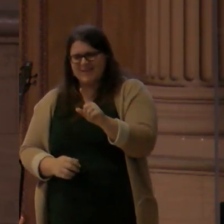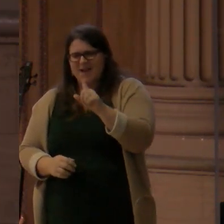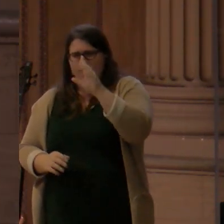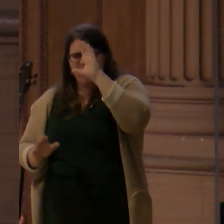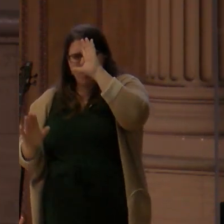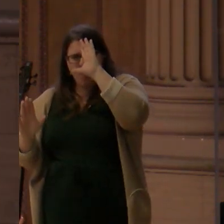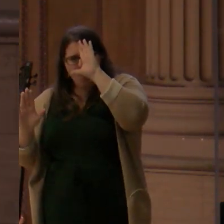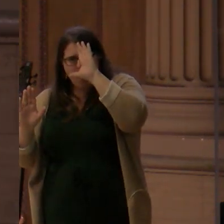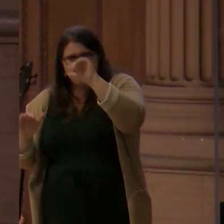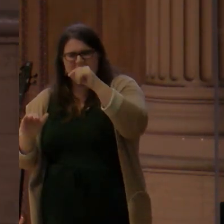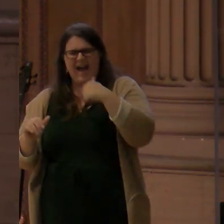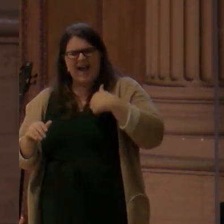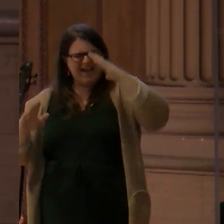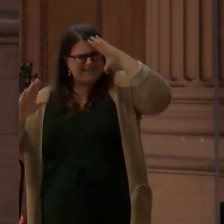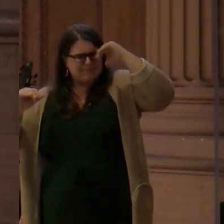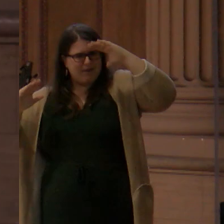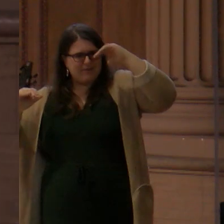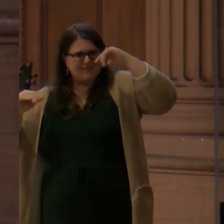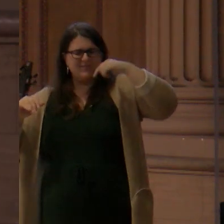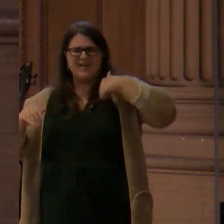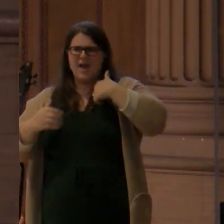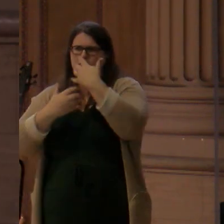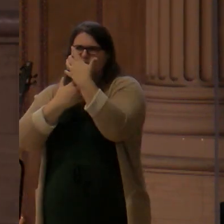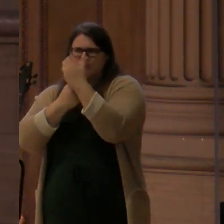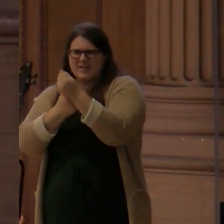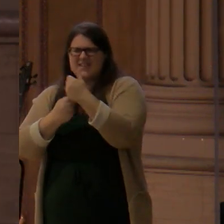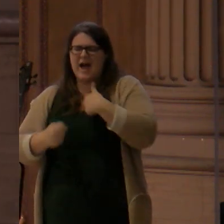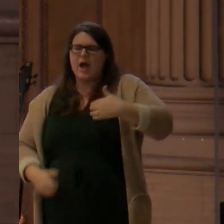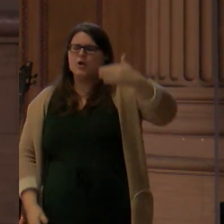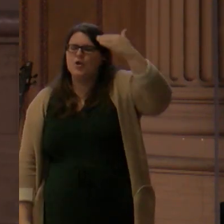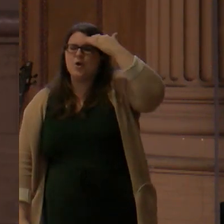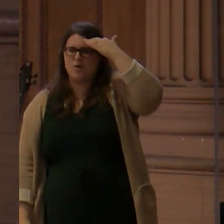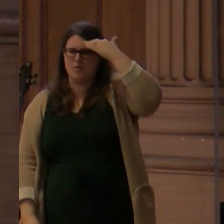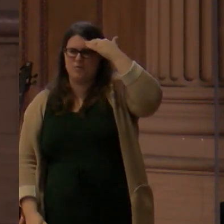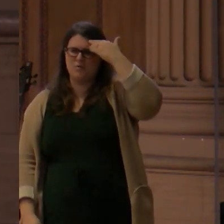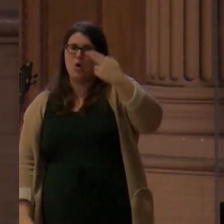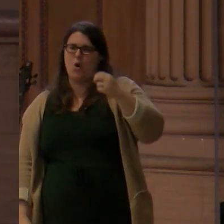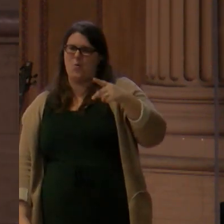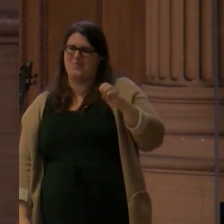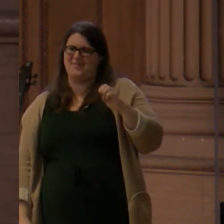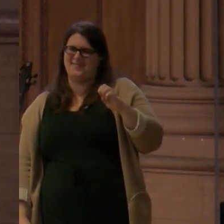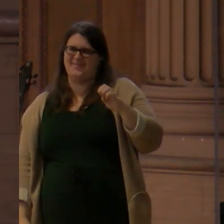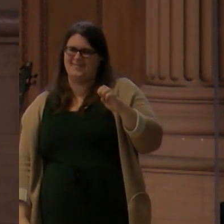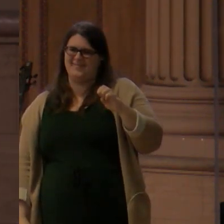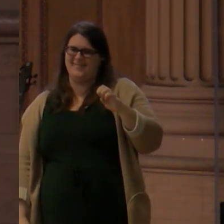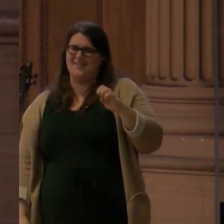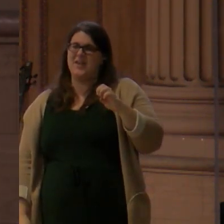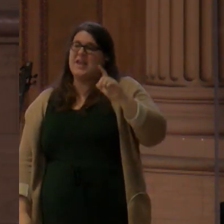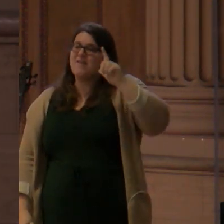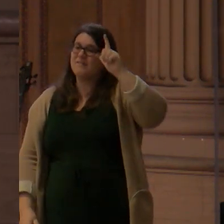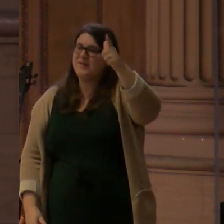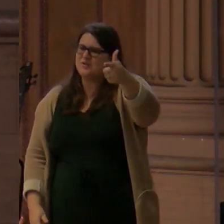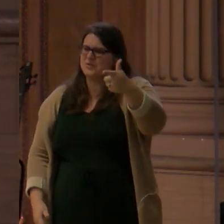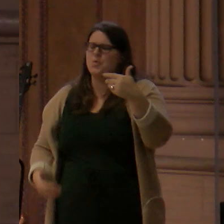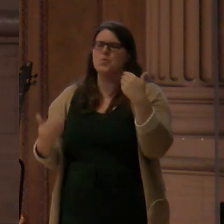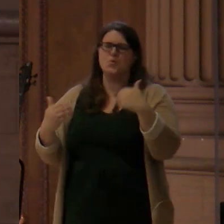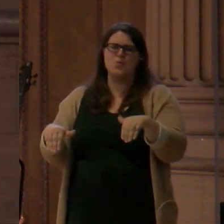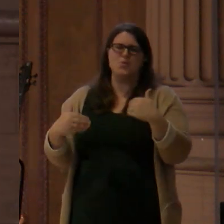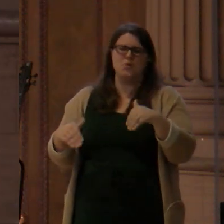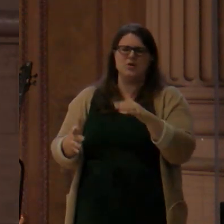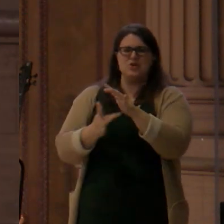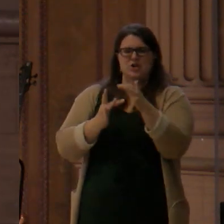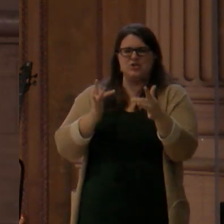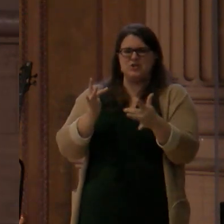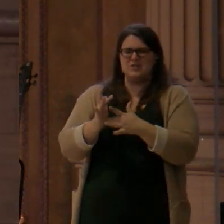live out of this shared victory today because we know that victory will be truly realized one day. That Jesus really will